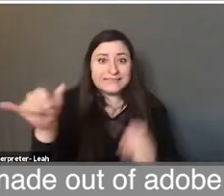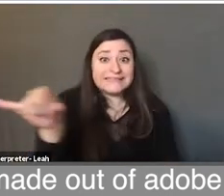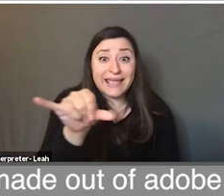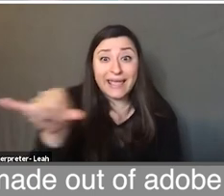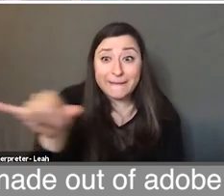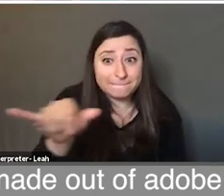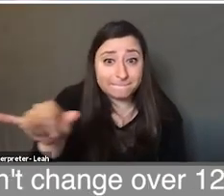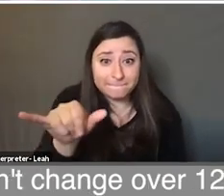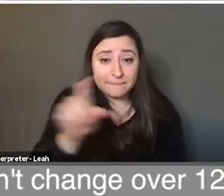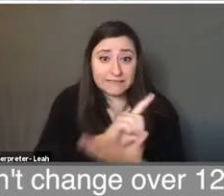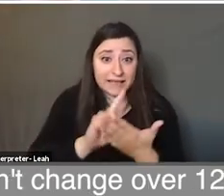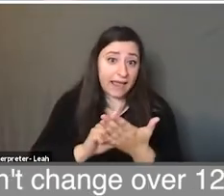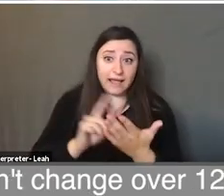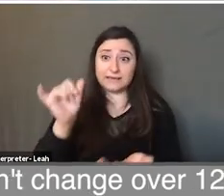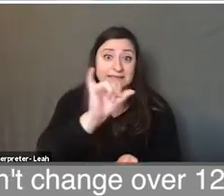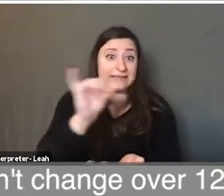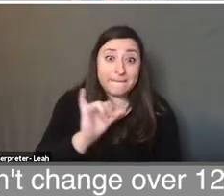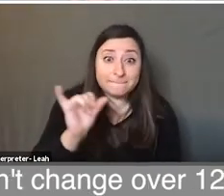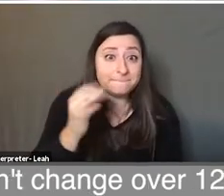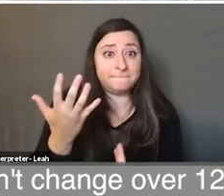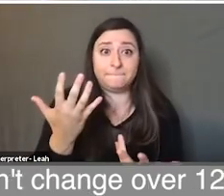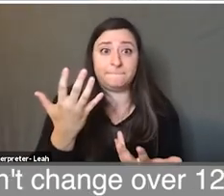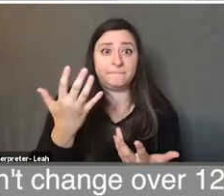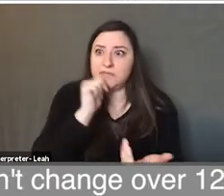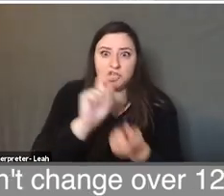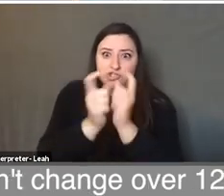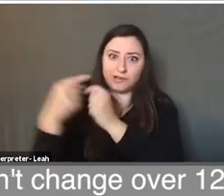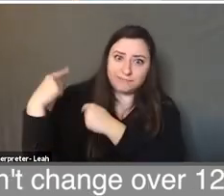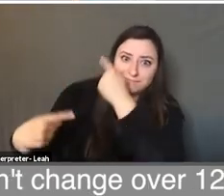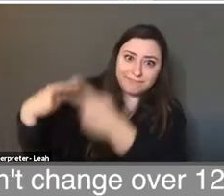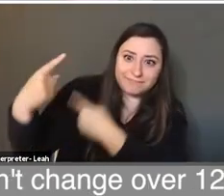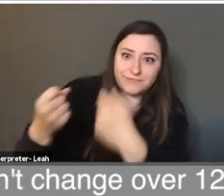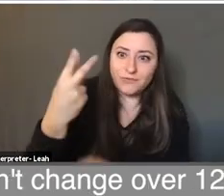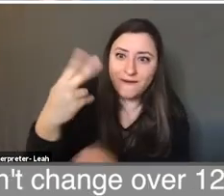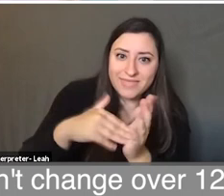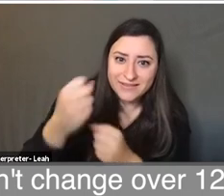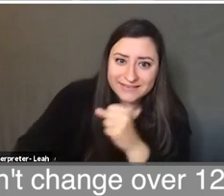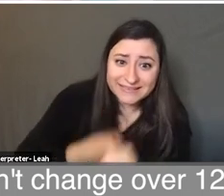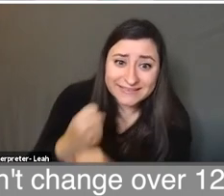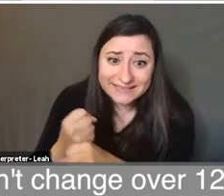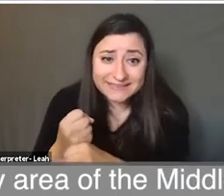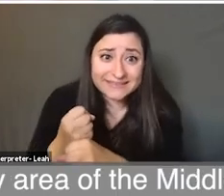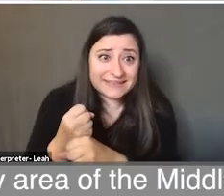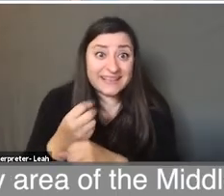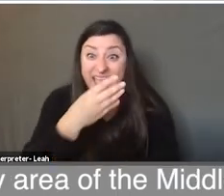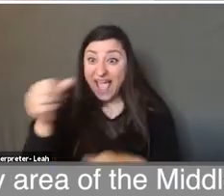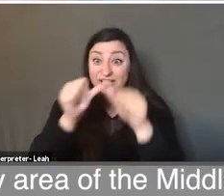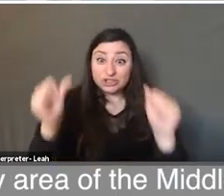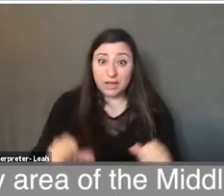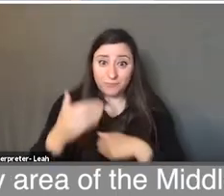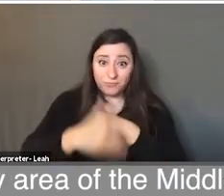Practically the design and the shape didn't change over 12,000 years. Neither did the shape of the bread. So